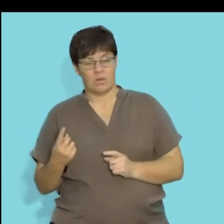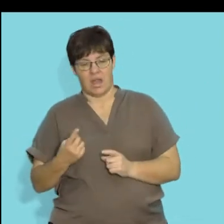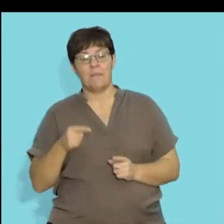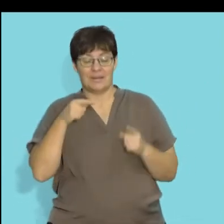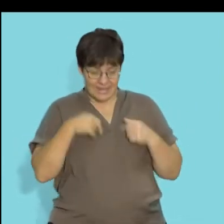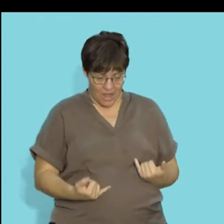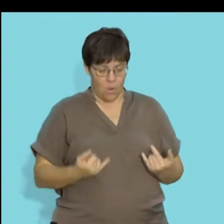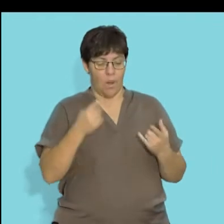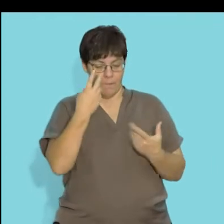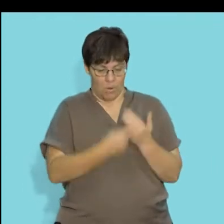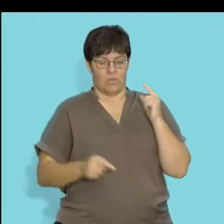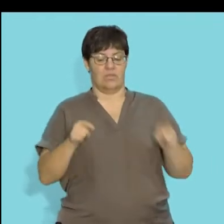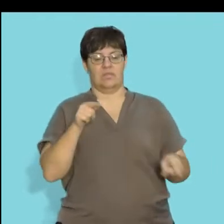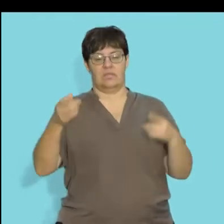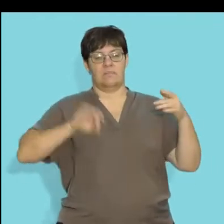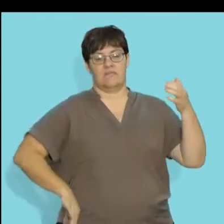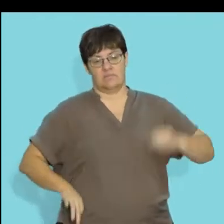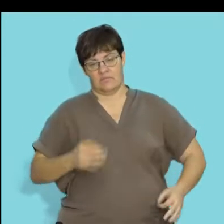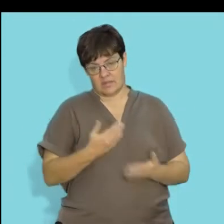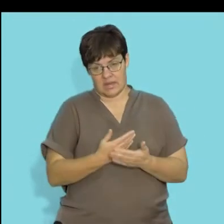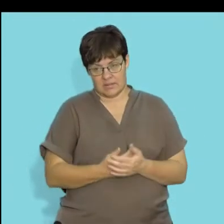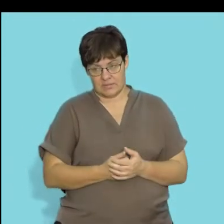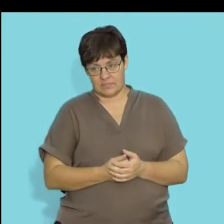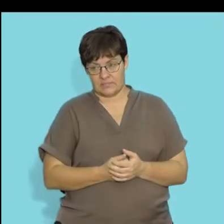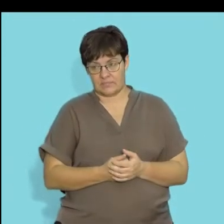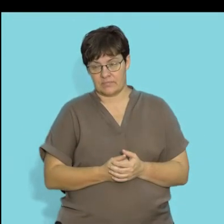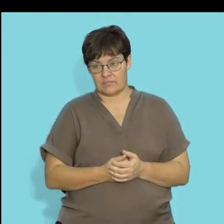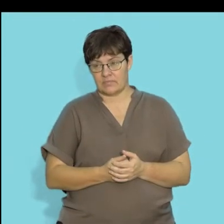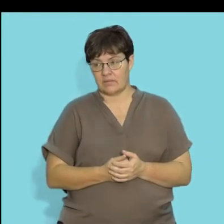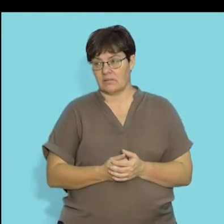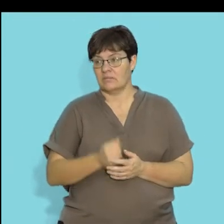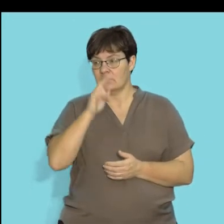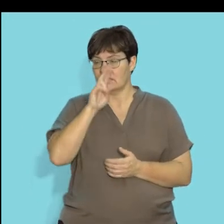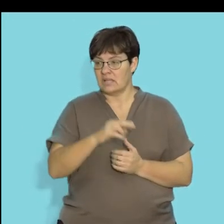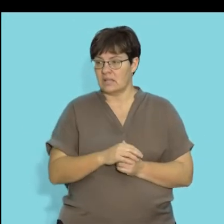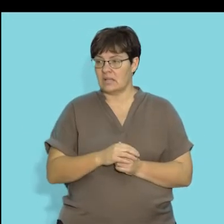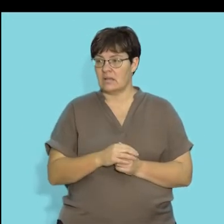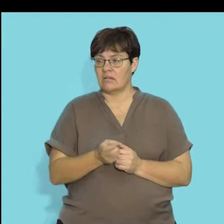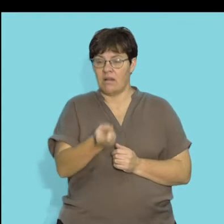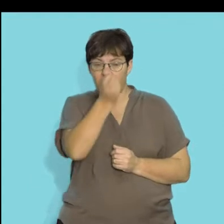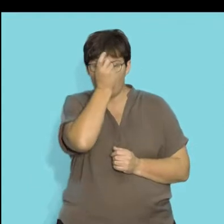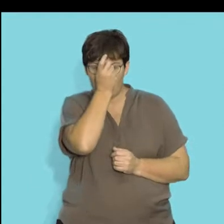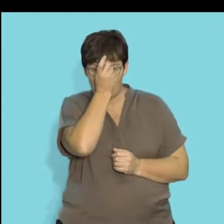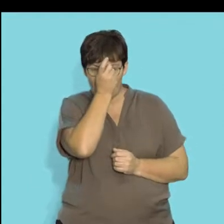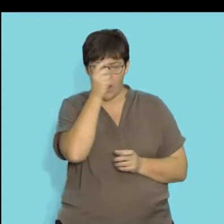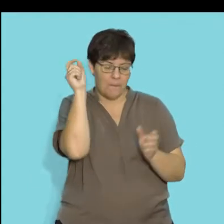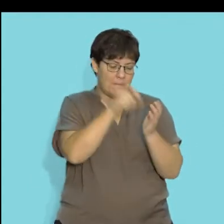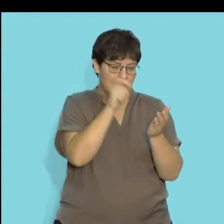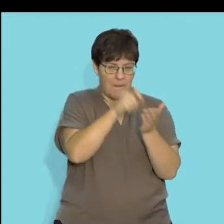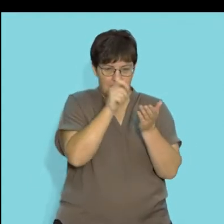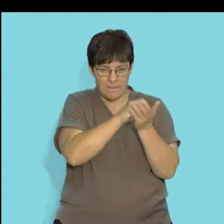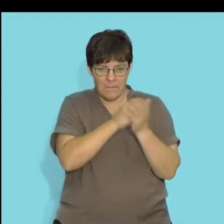living organisms both benefiting. As I mentioned, you've seen oxpeckers on